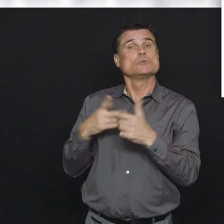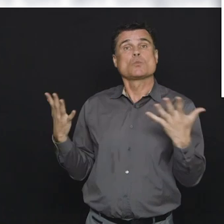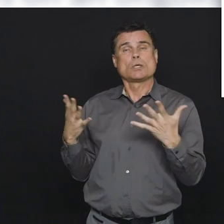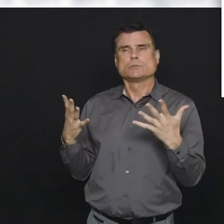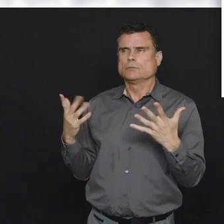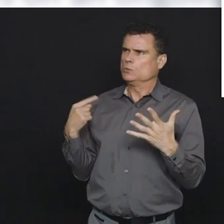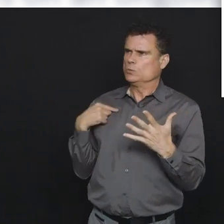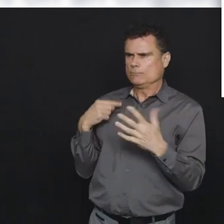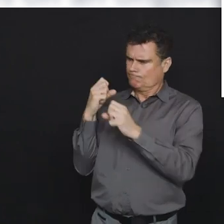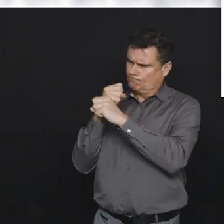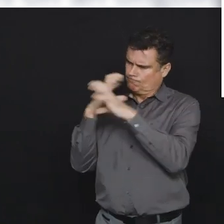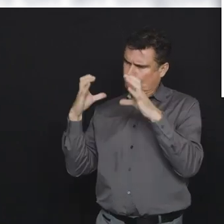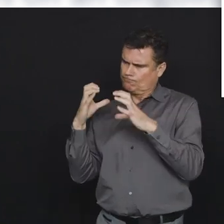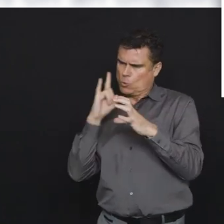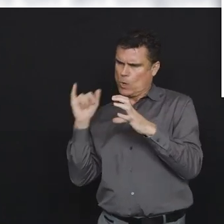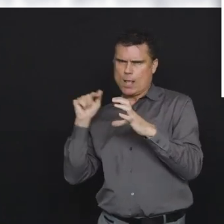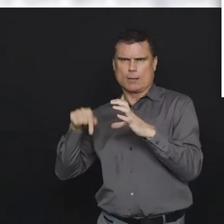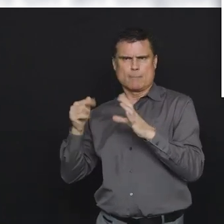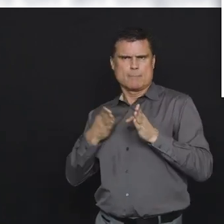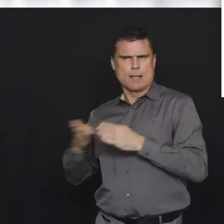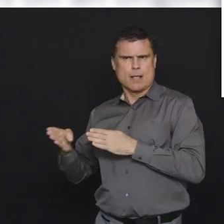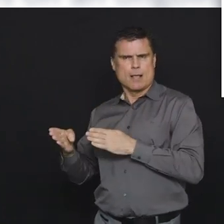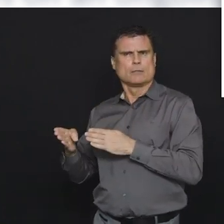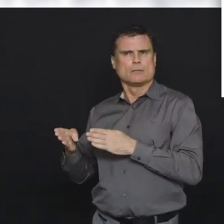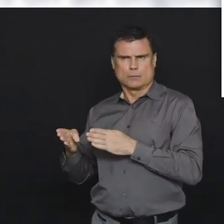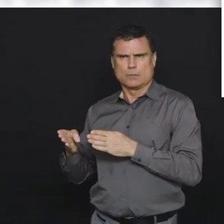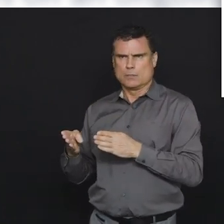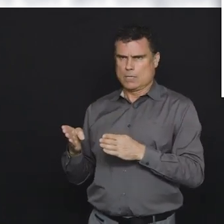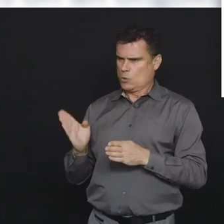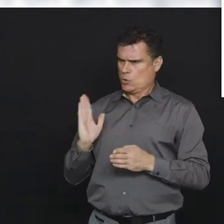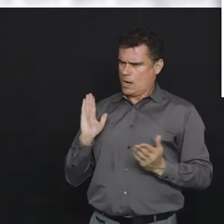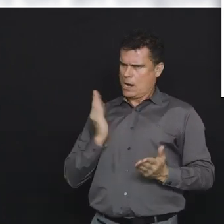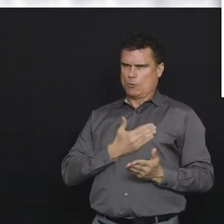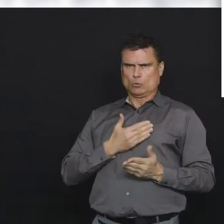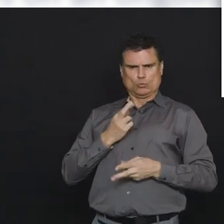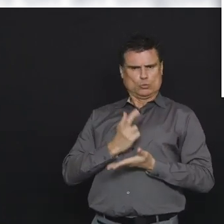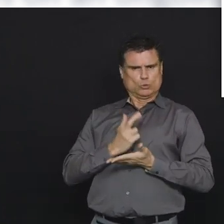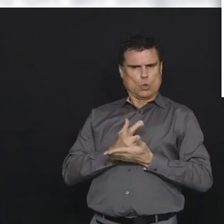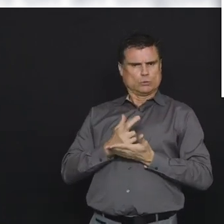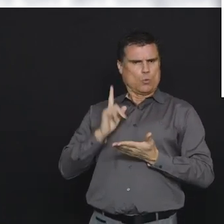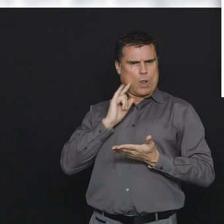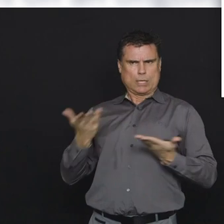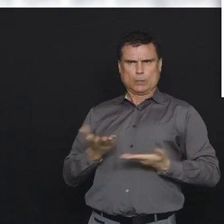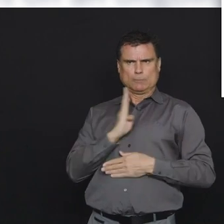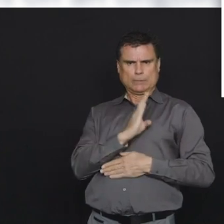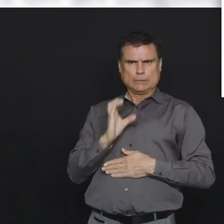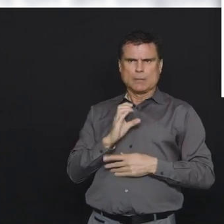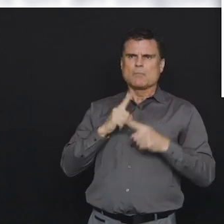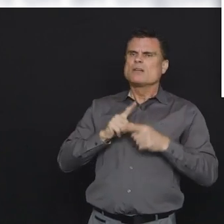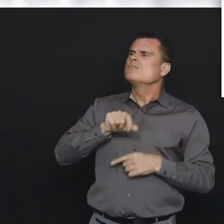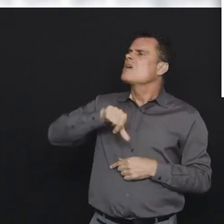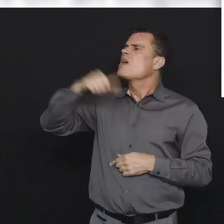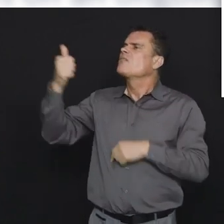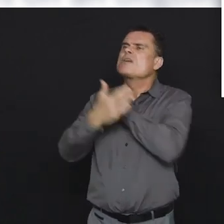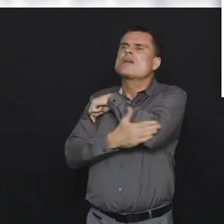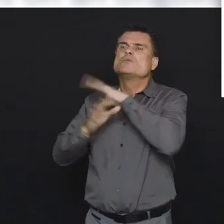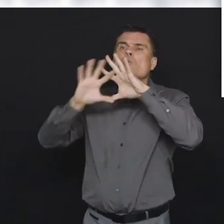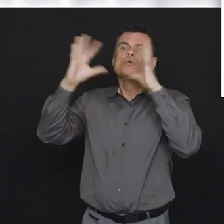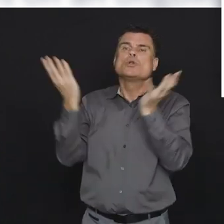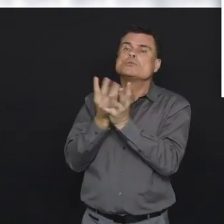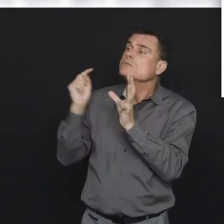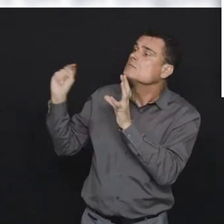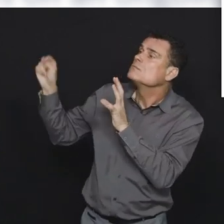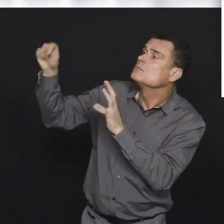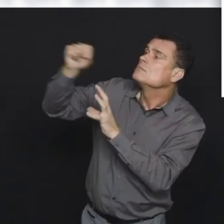the first type of modelling that I'm going to talk about is around how do we know where we are compared to what other populations